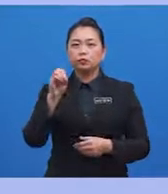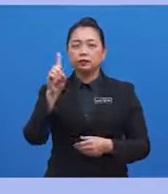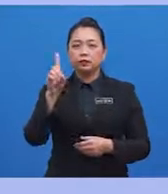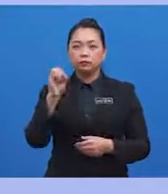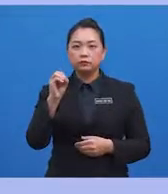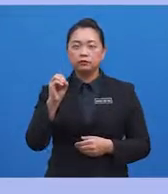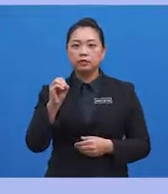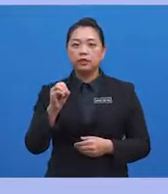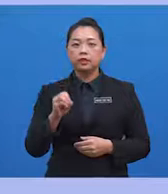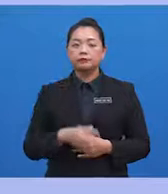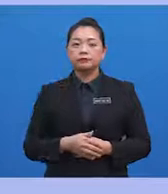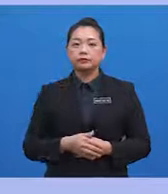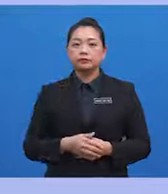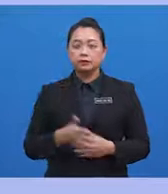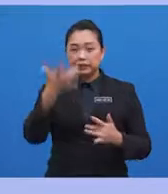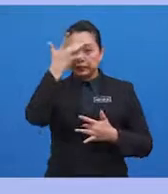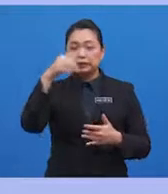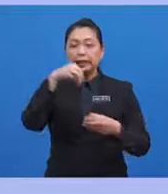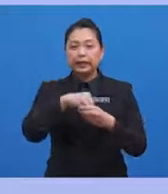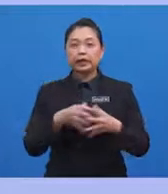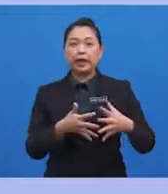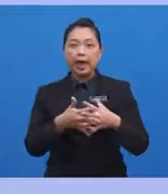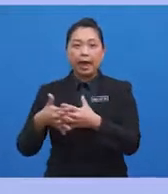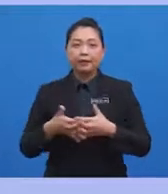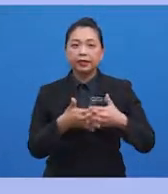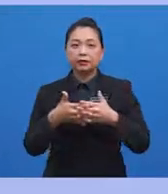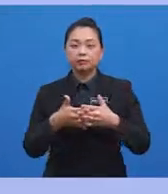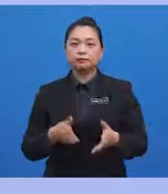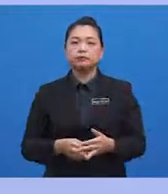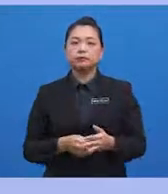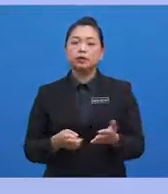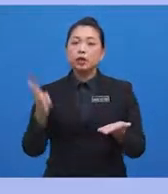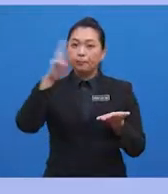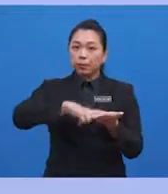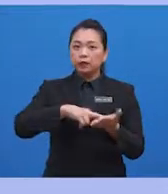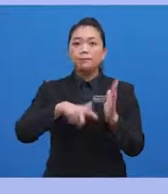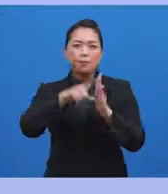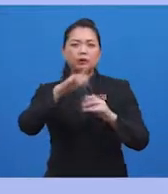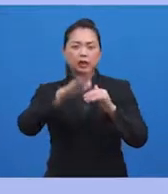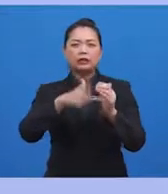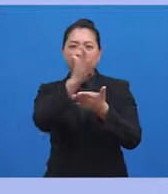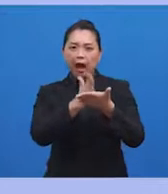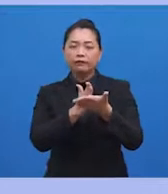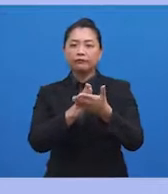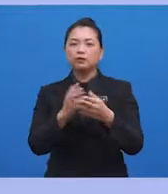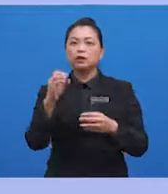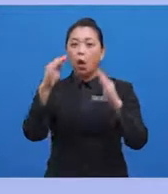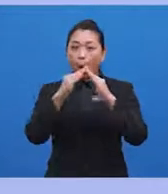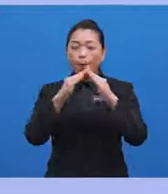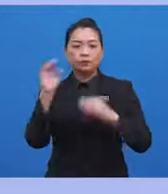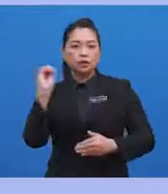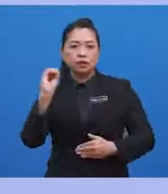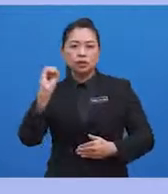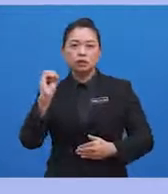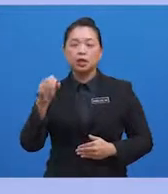epidemic, the US Department of Housing and Urban Development reported that more than half of the homeless population